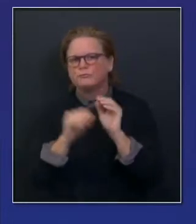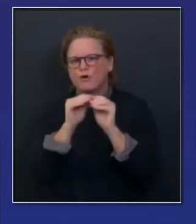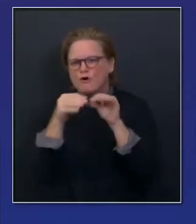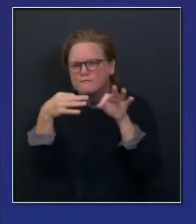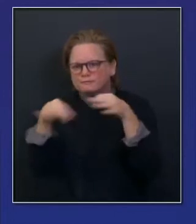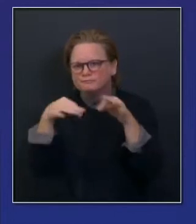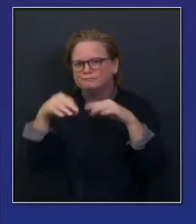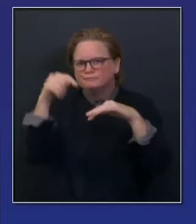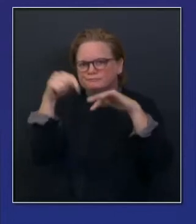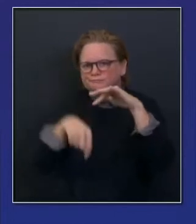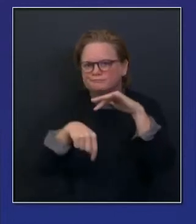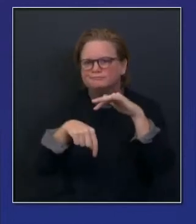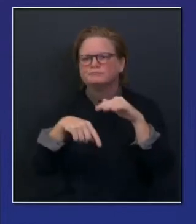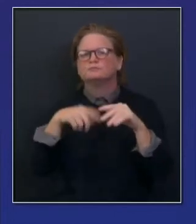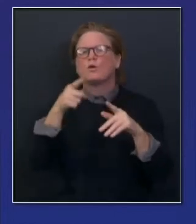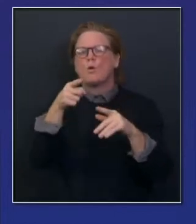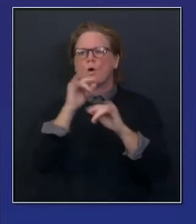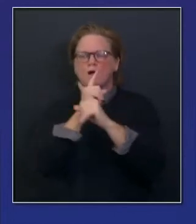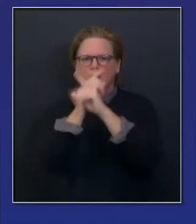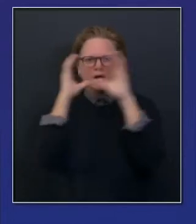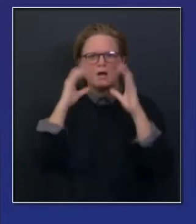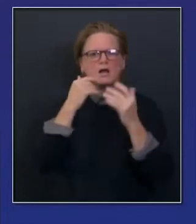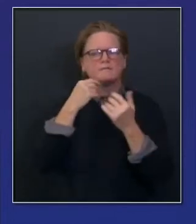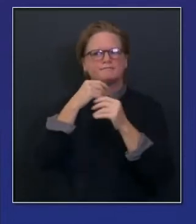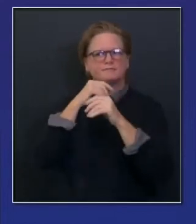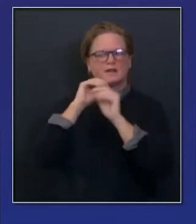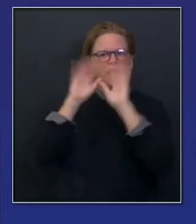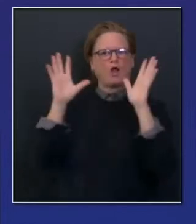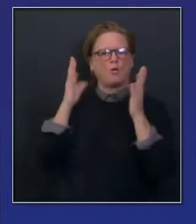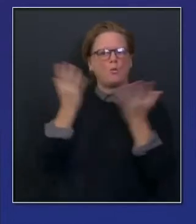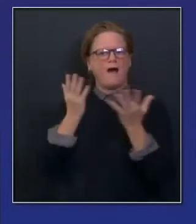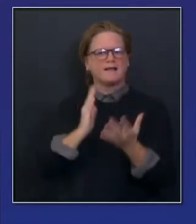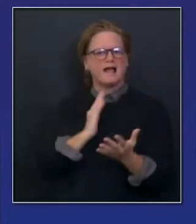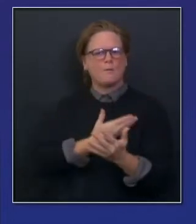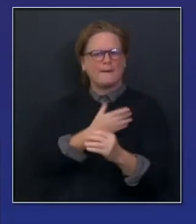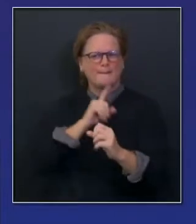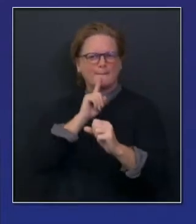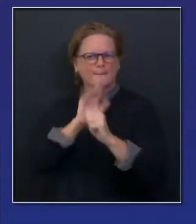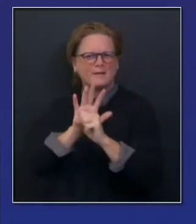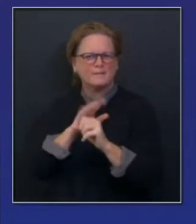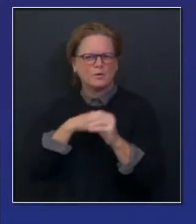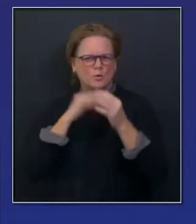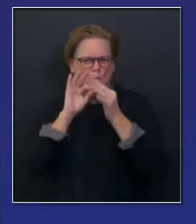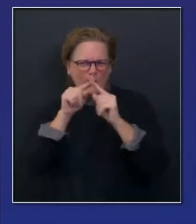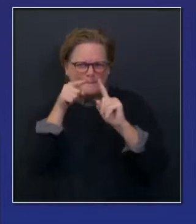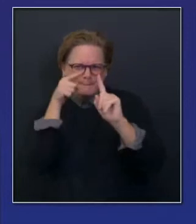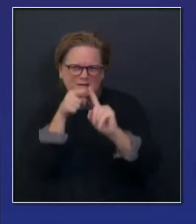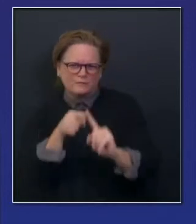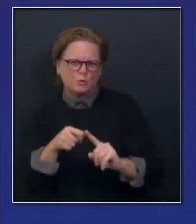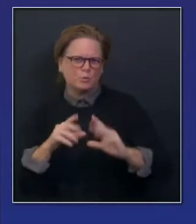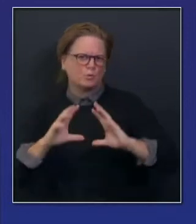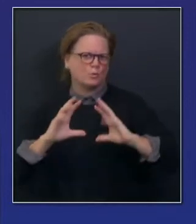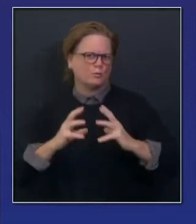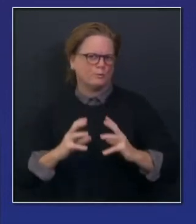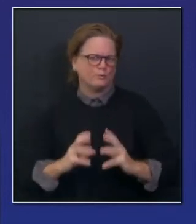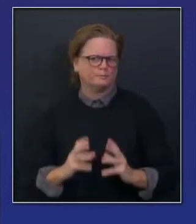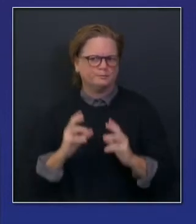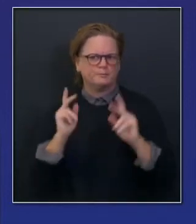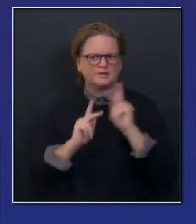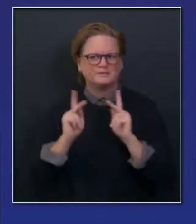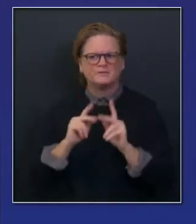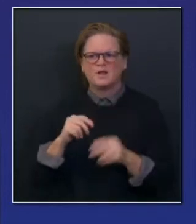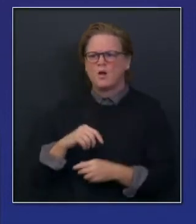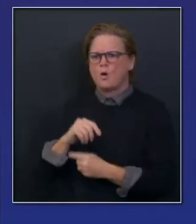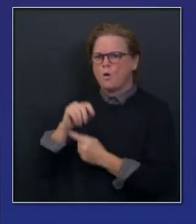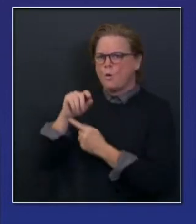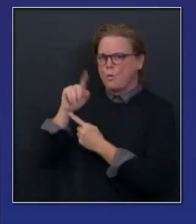to nuance and specificity and make sure that equity, again, is truly delivered, not just as a platitude, not just